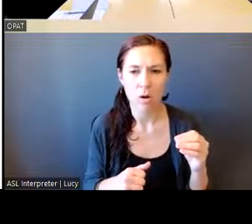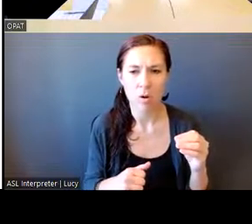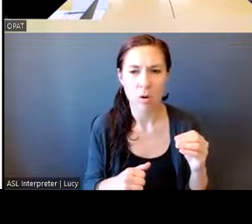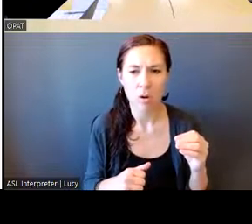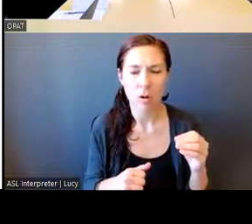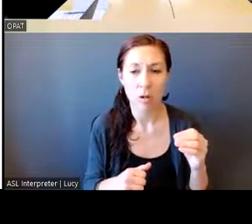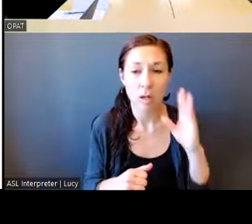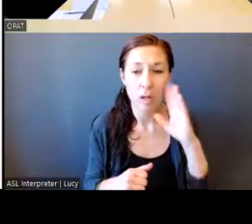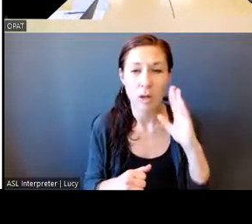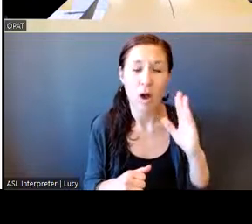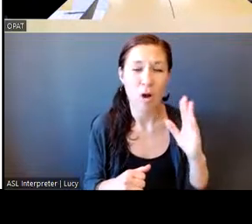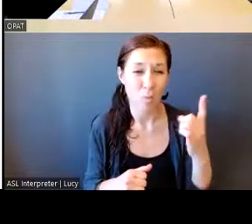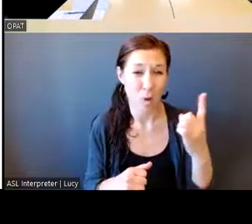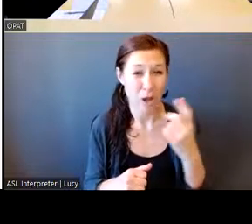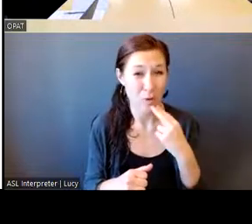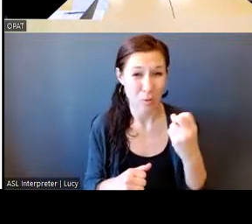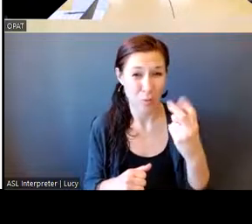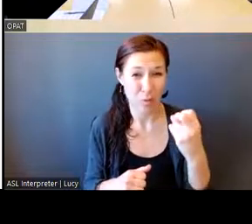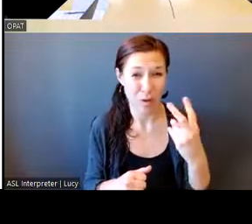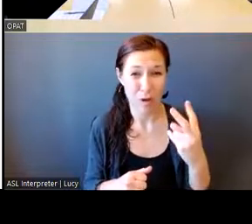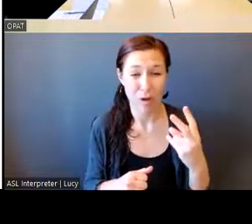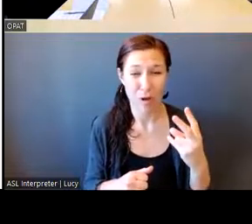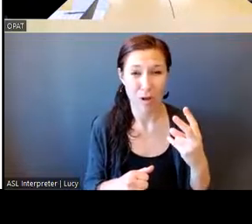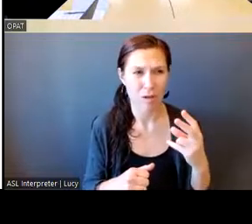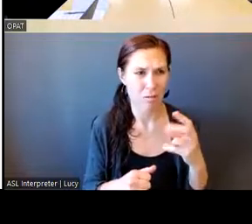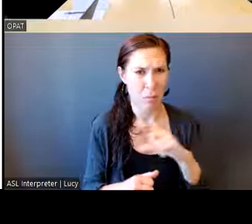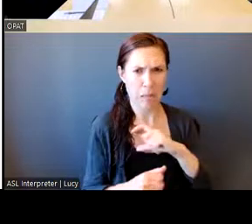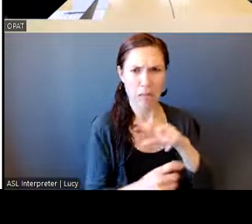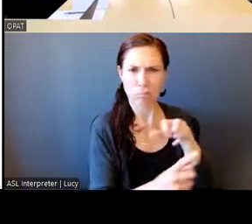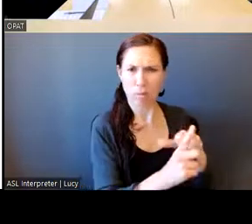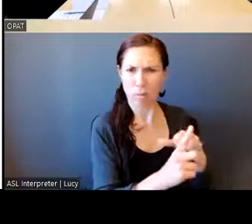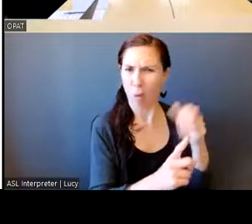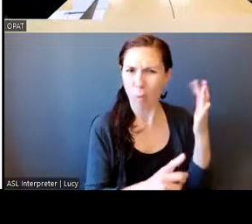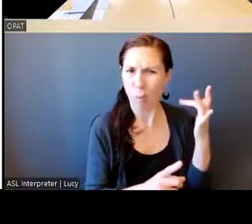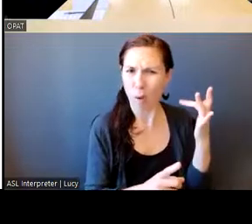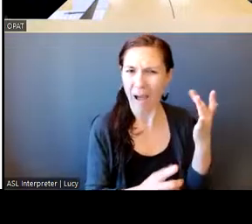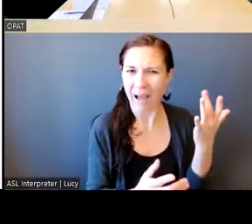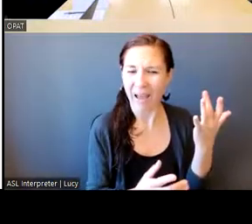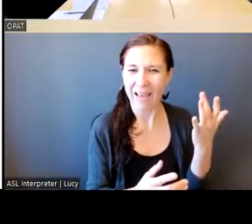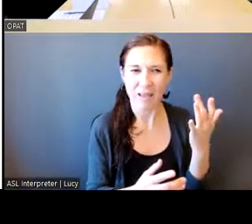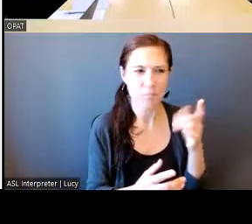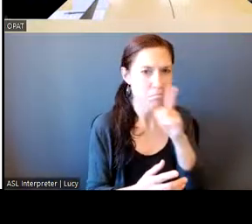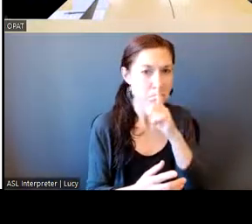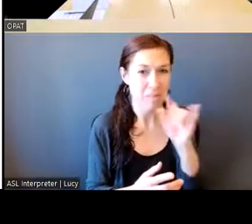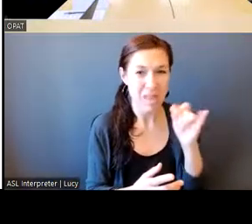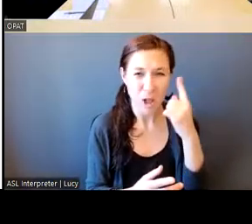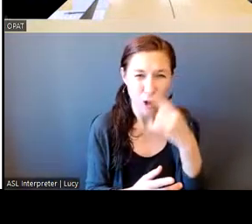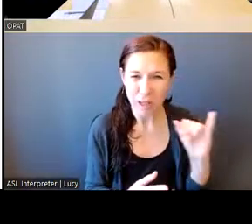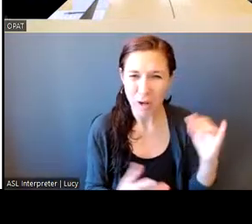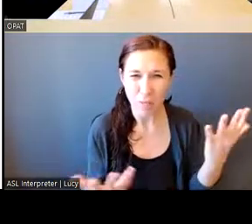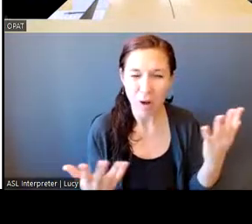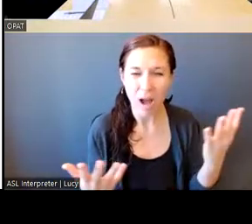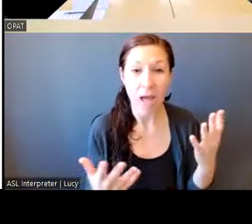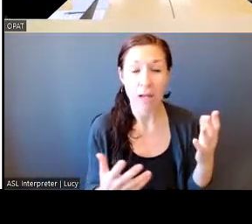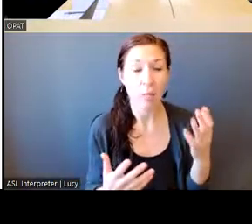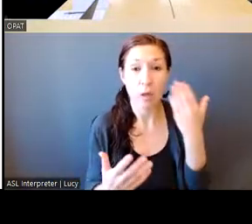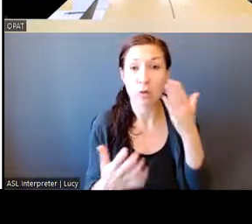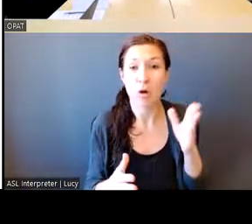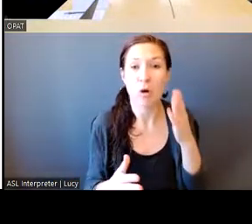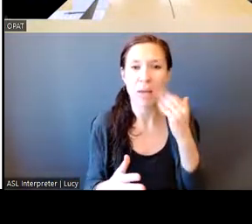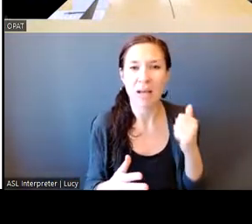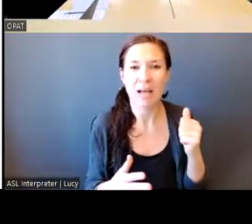year old had an interaction with an officer and we don't know what that looks like because they didn't call us. This is just data that we received. Um,